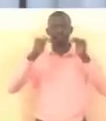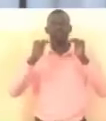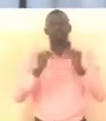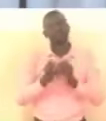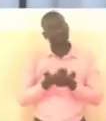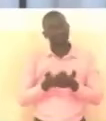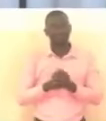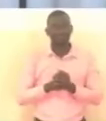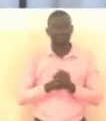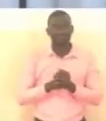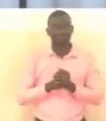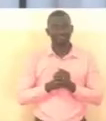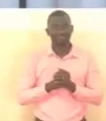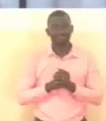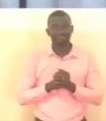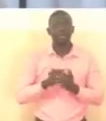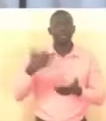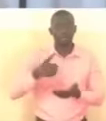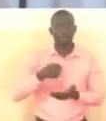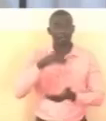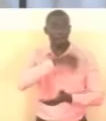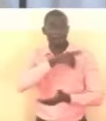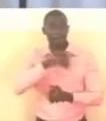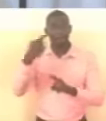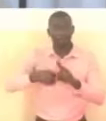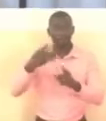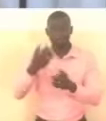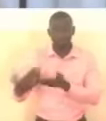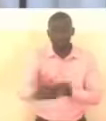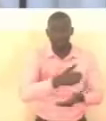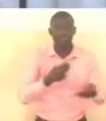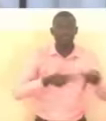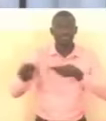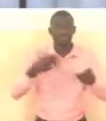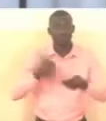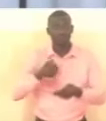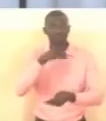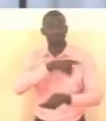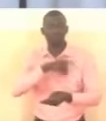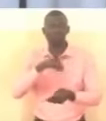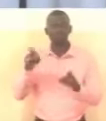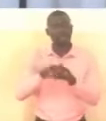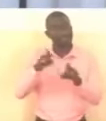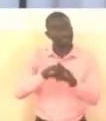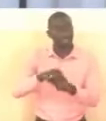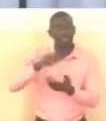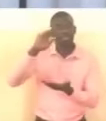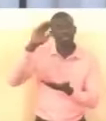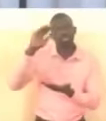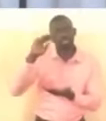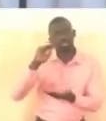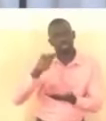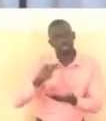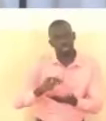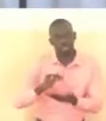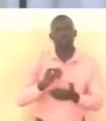earnings for the business community across the country we